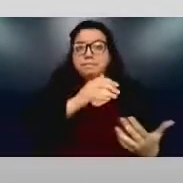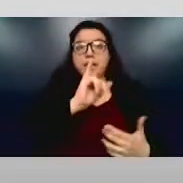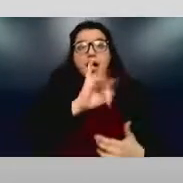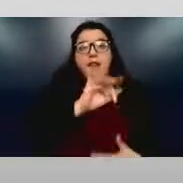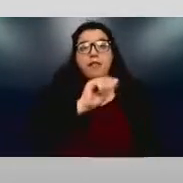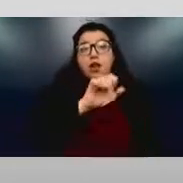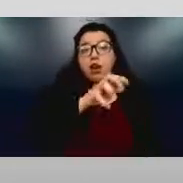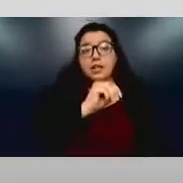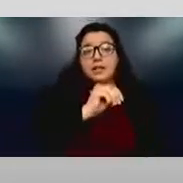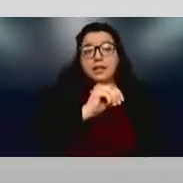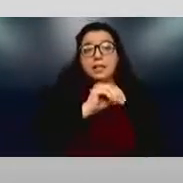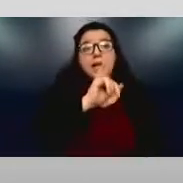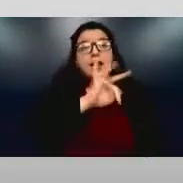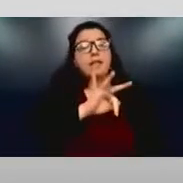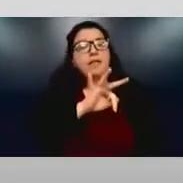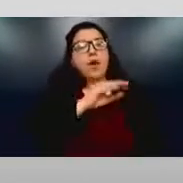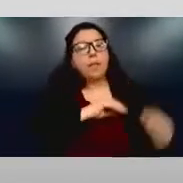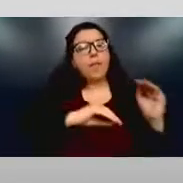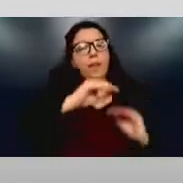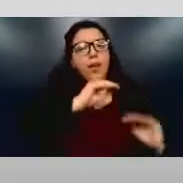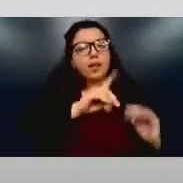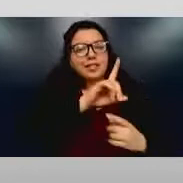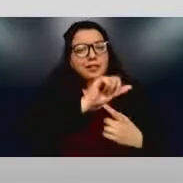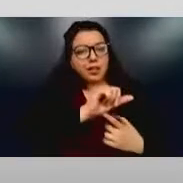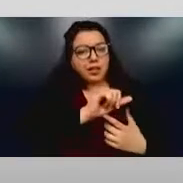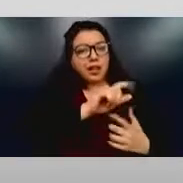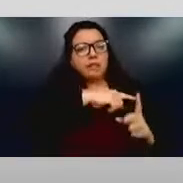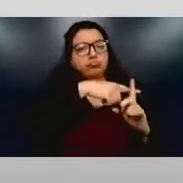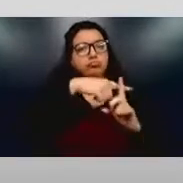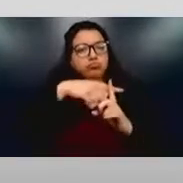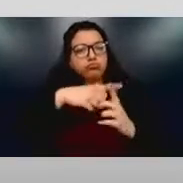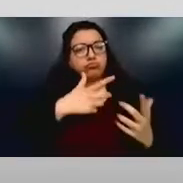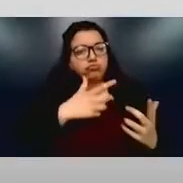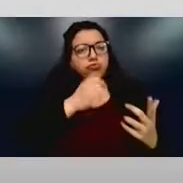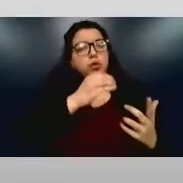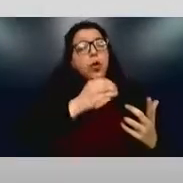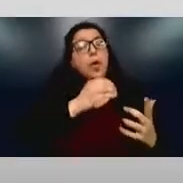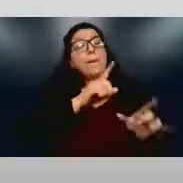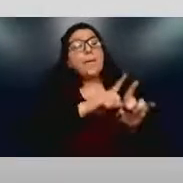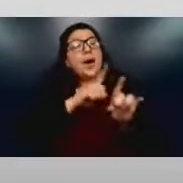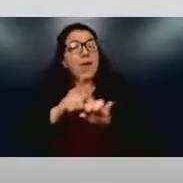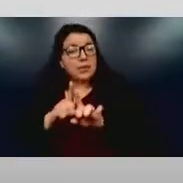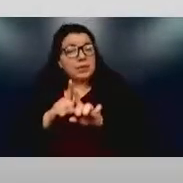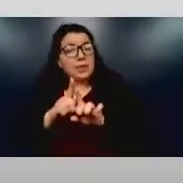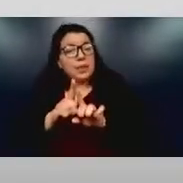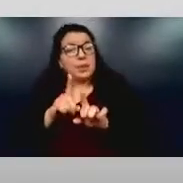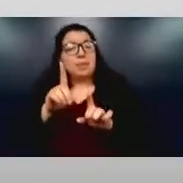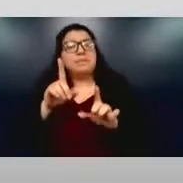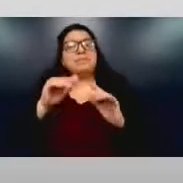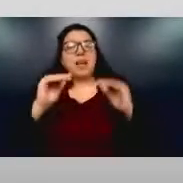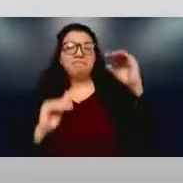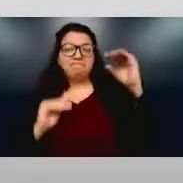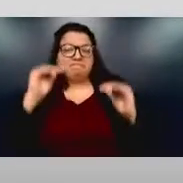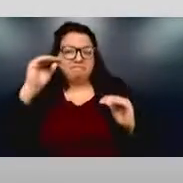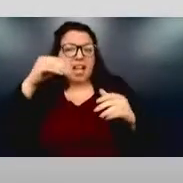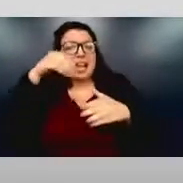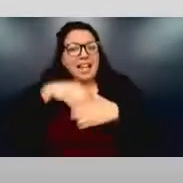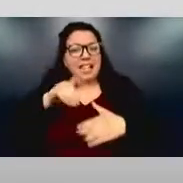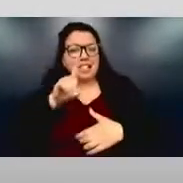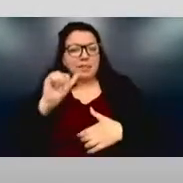but also between disability and other marginalized groups, status such as race or ethnicity,